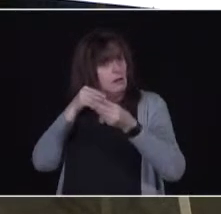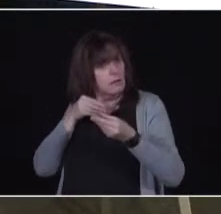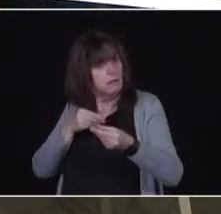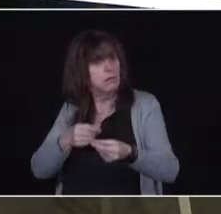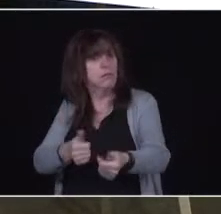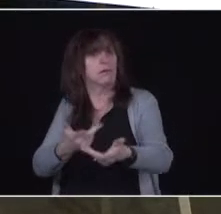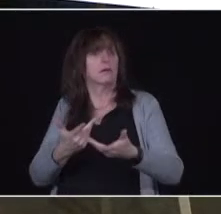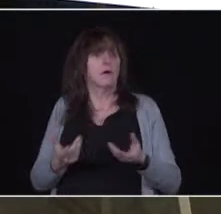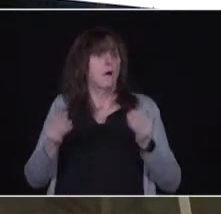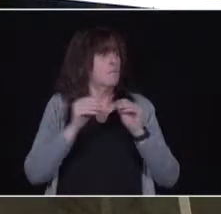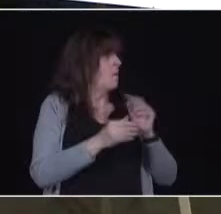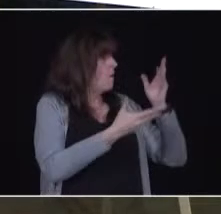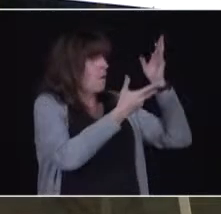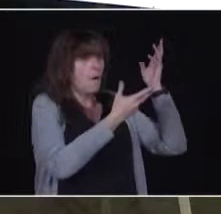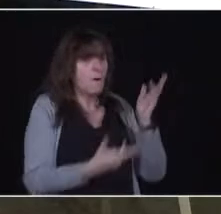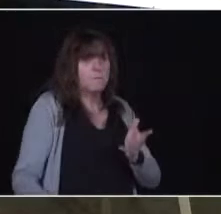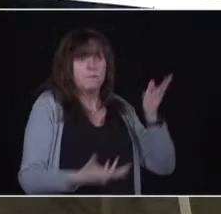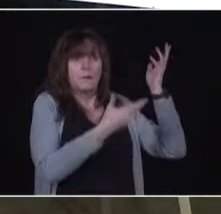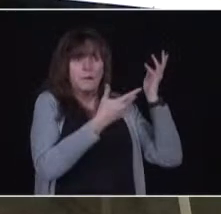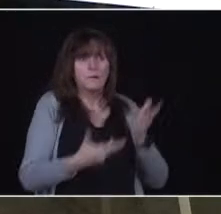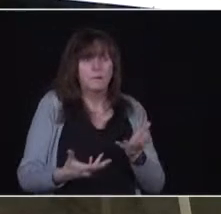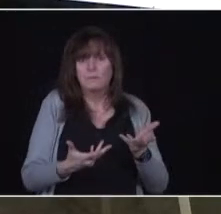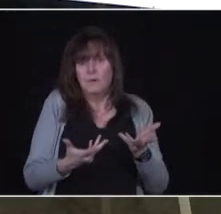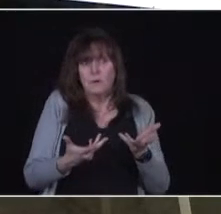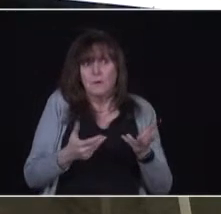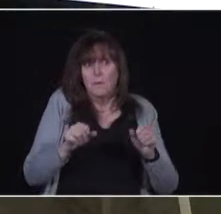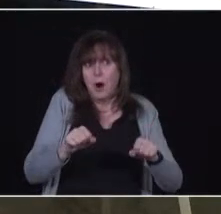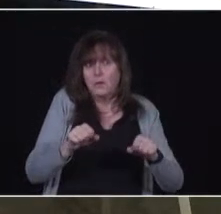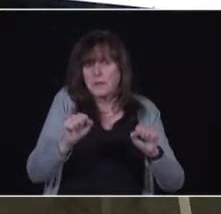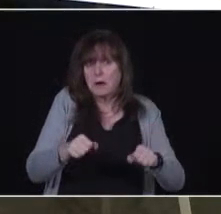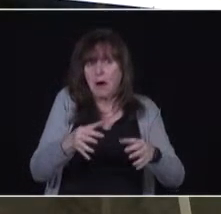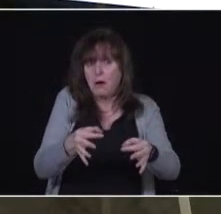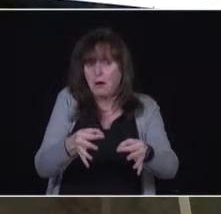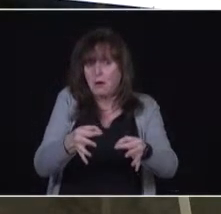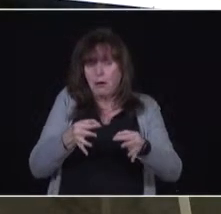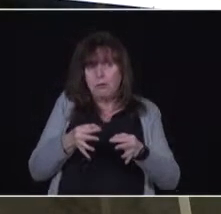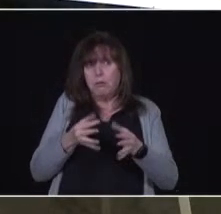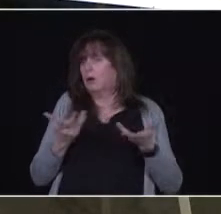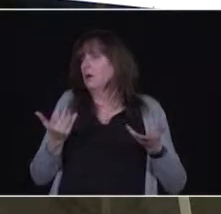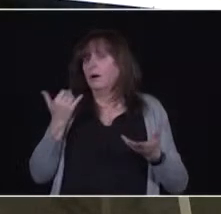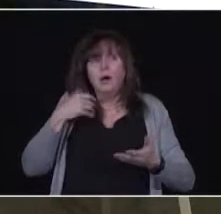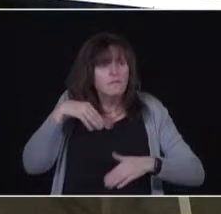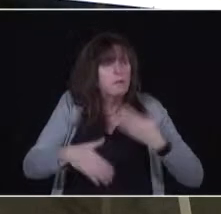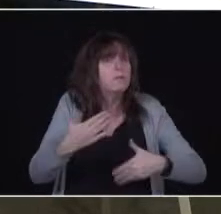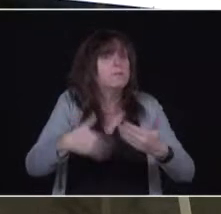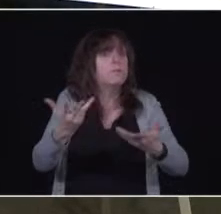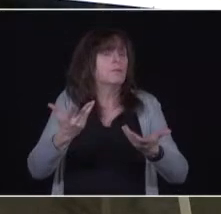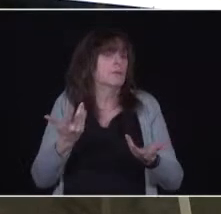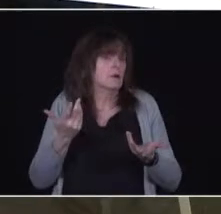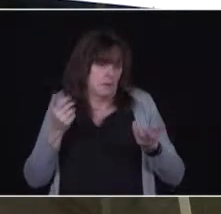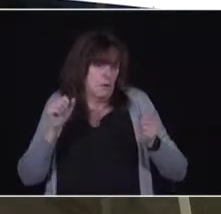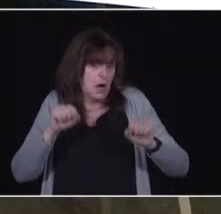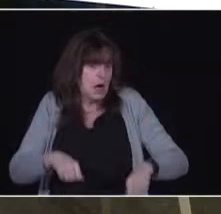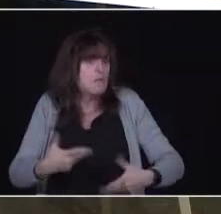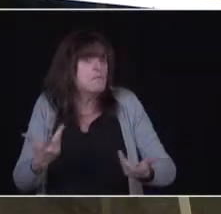all of those age brackets forward and including be able to pull the essential workers forward also. Thank you. Follow-up?